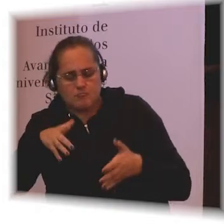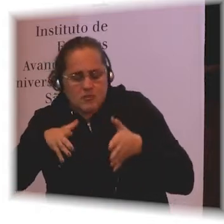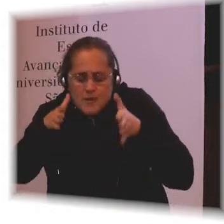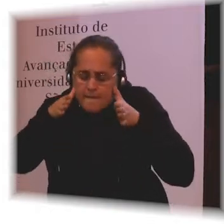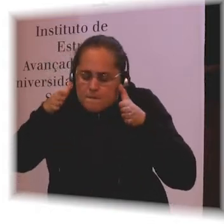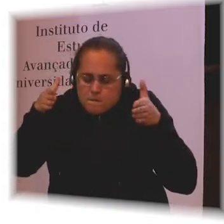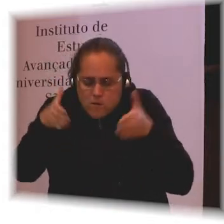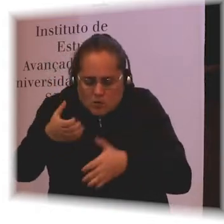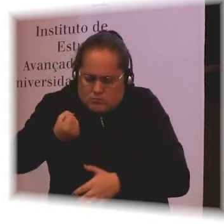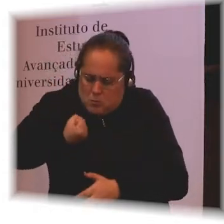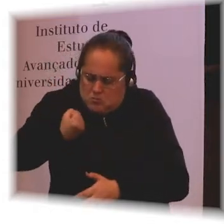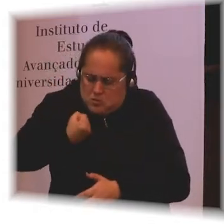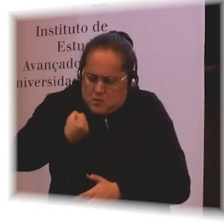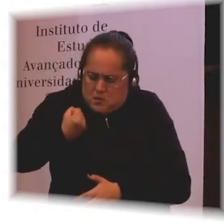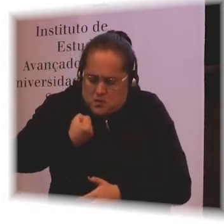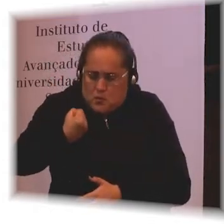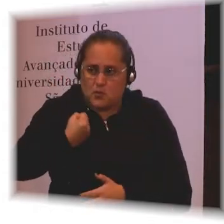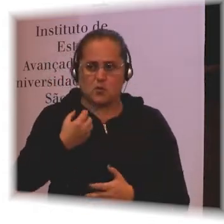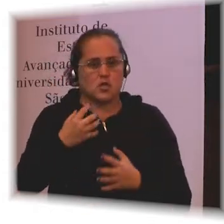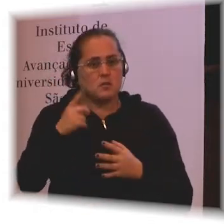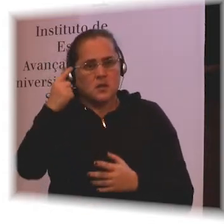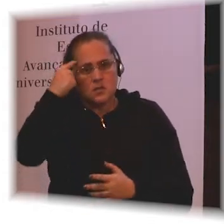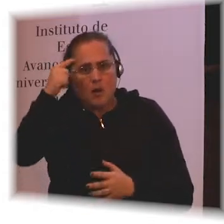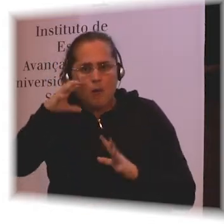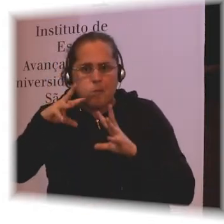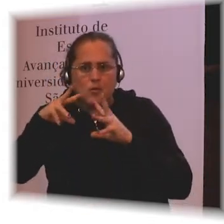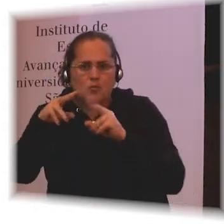can start thinking about how many people are disabled.